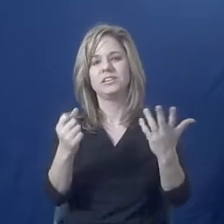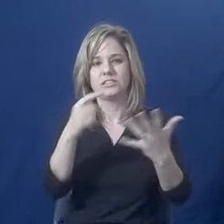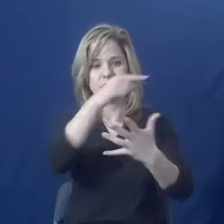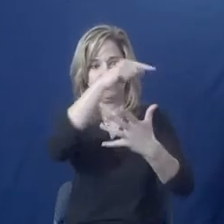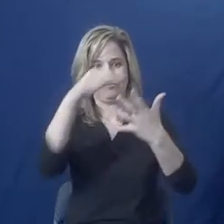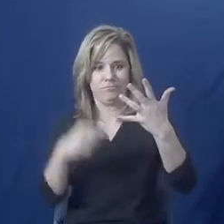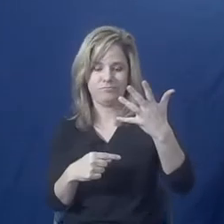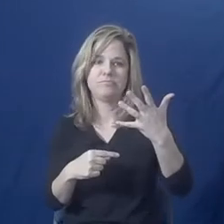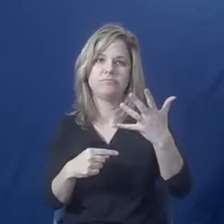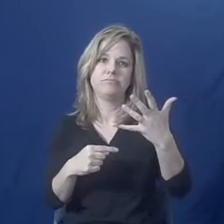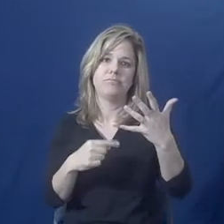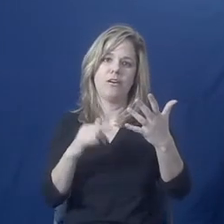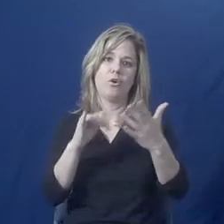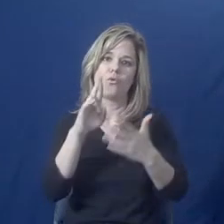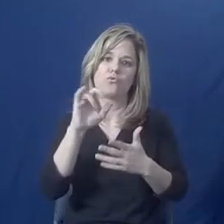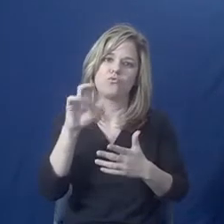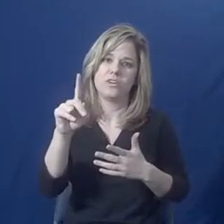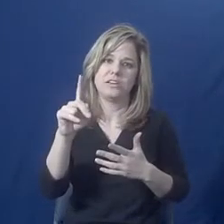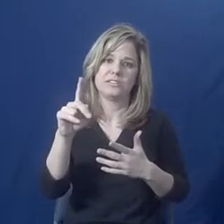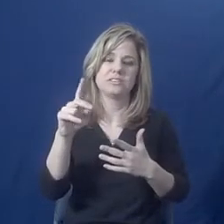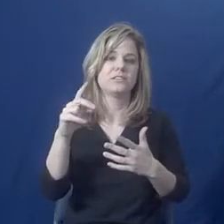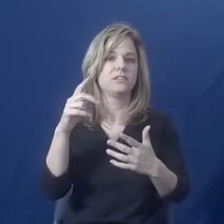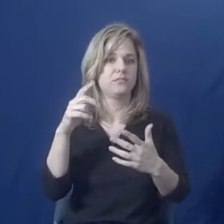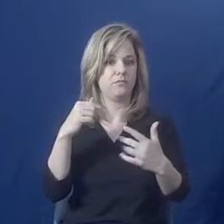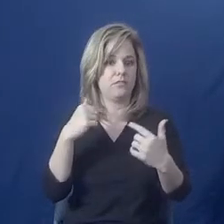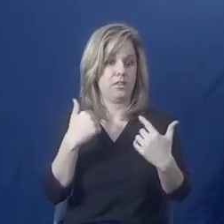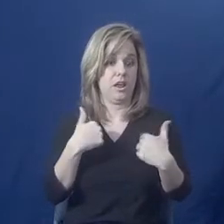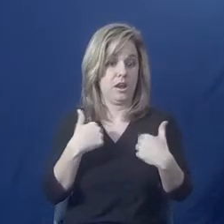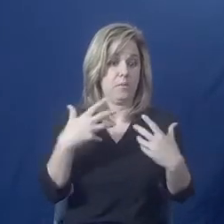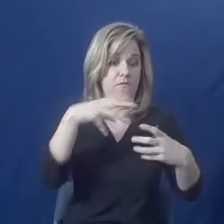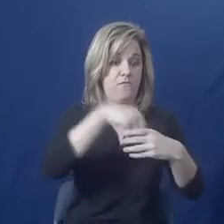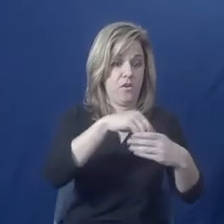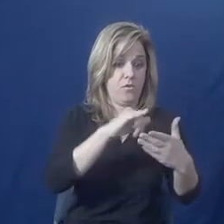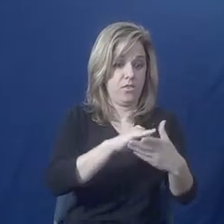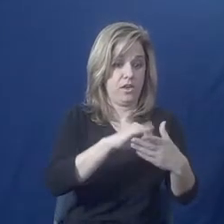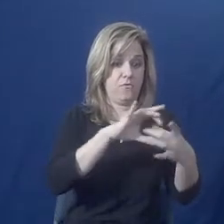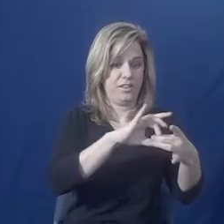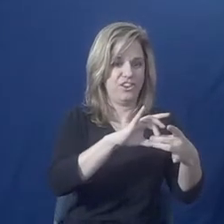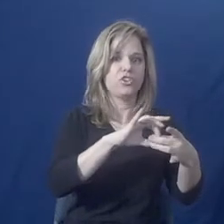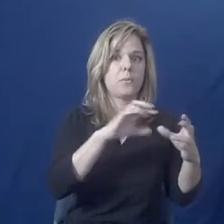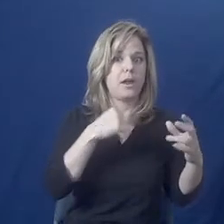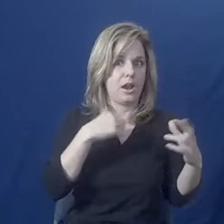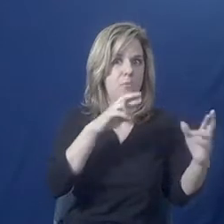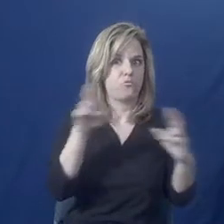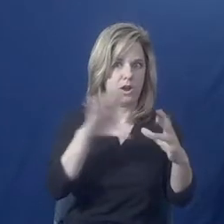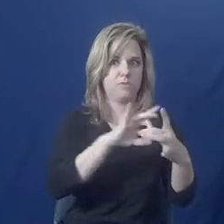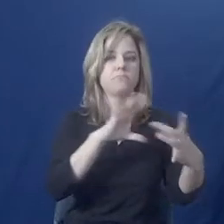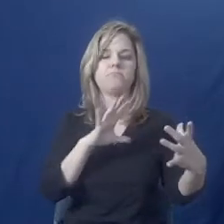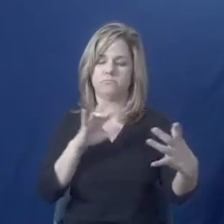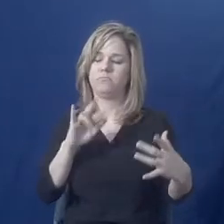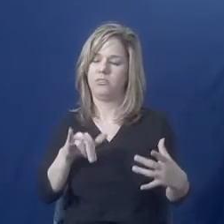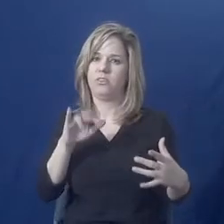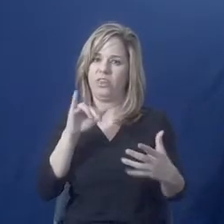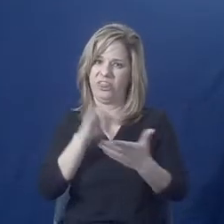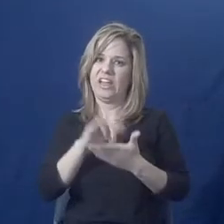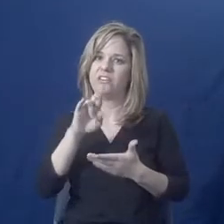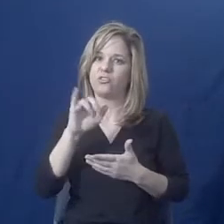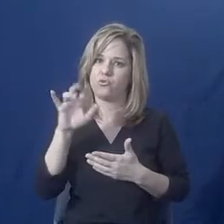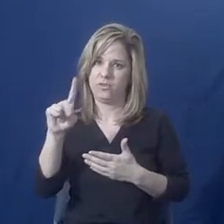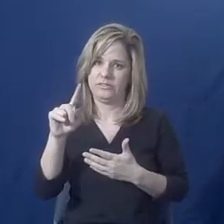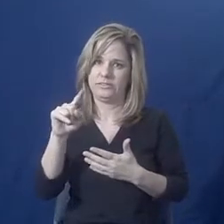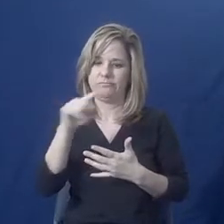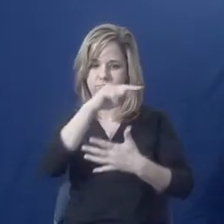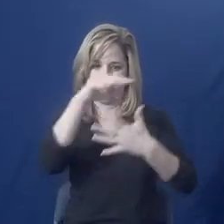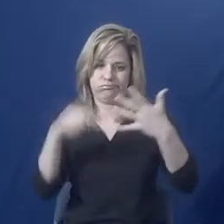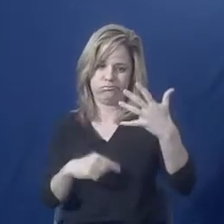abusive relationship and choosing to leave it. So those are all things you need to think about when you're thinking about a